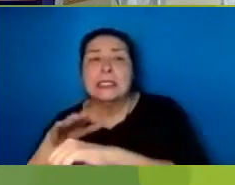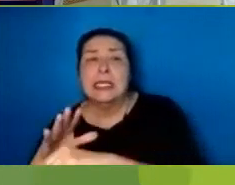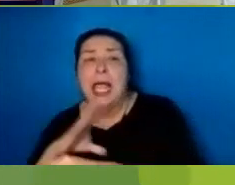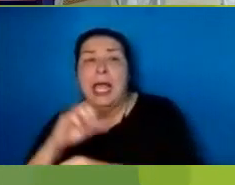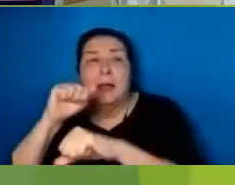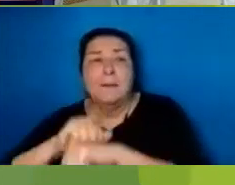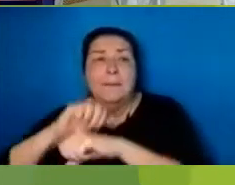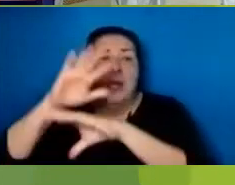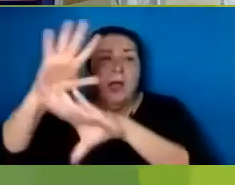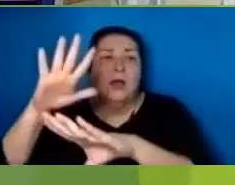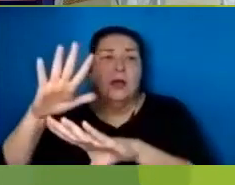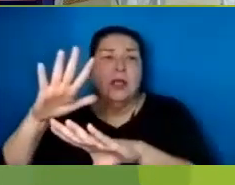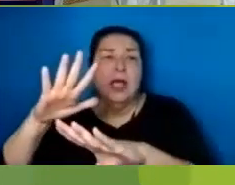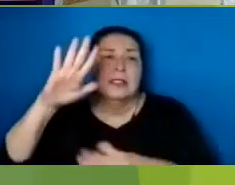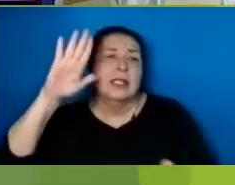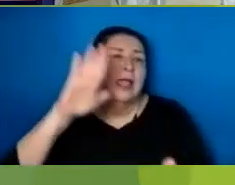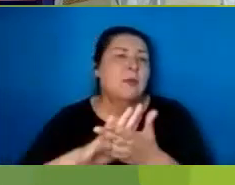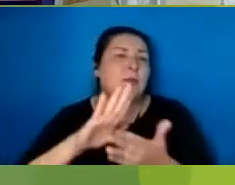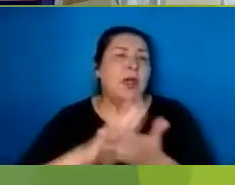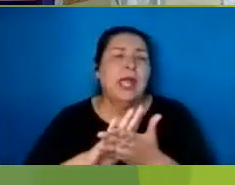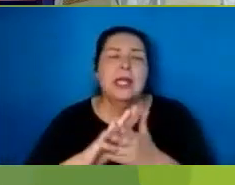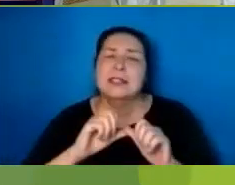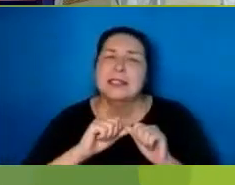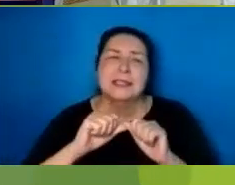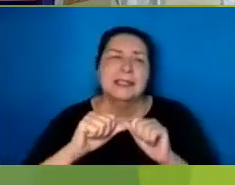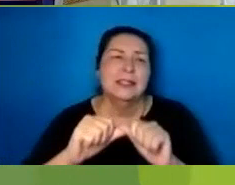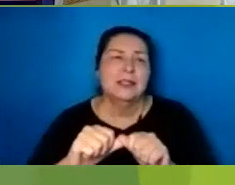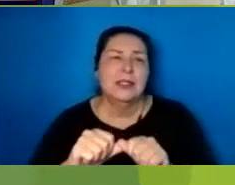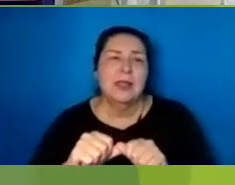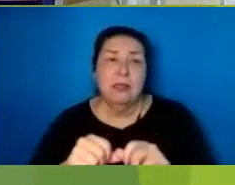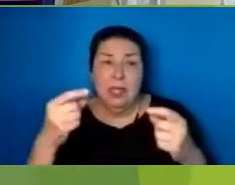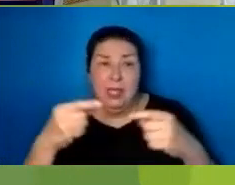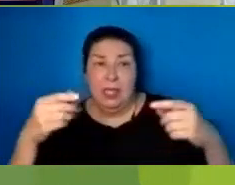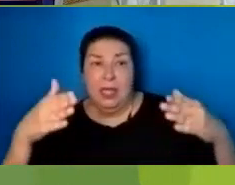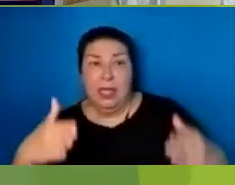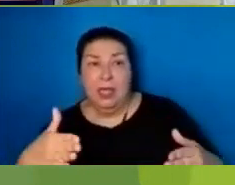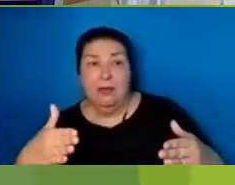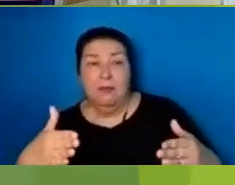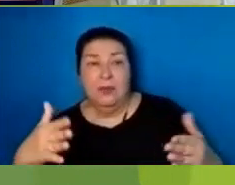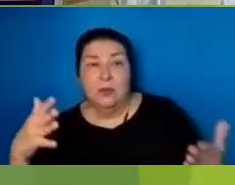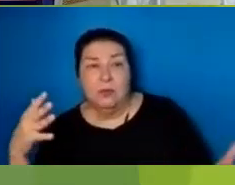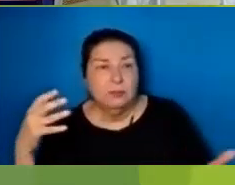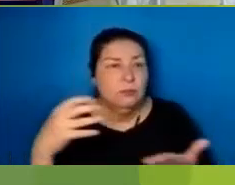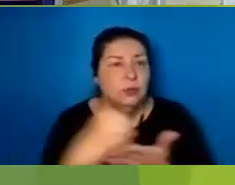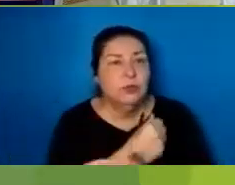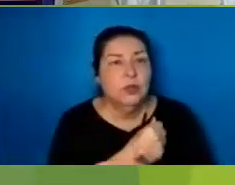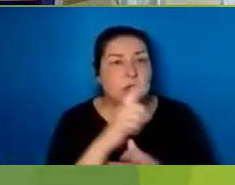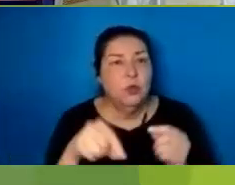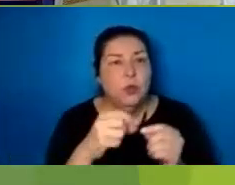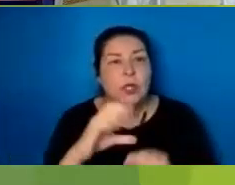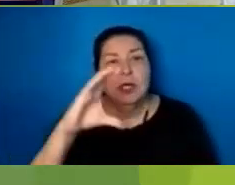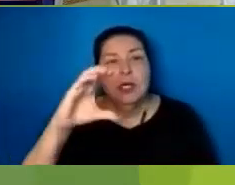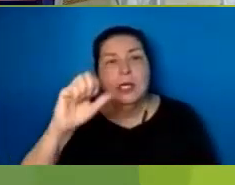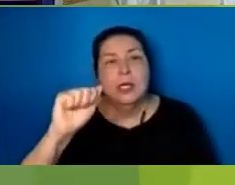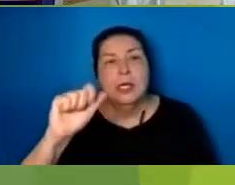prolong. The foe was triumphant when on